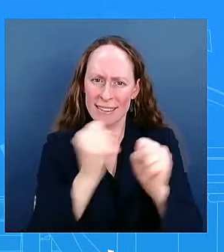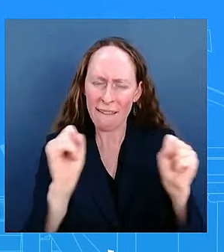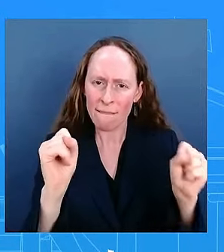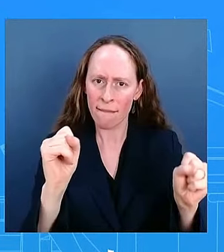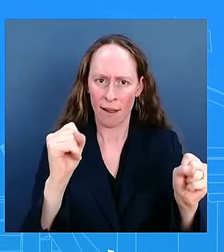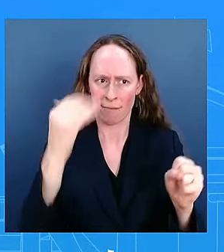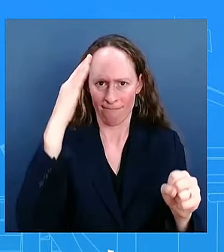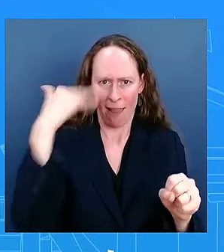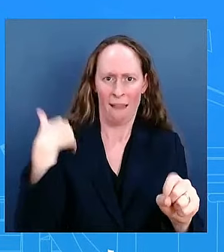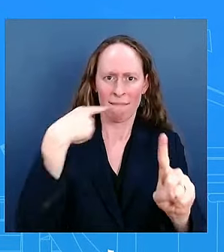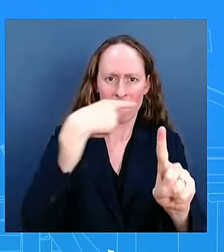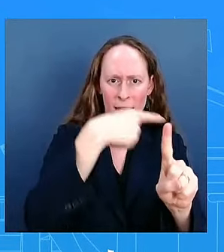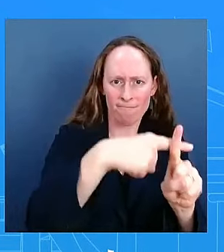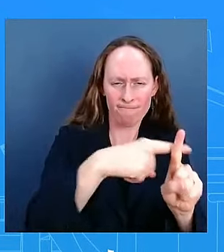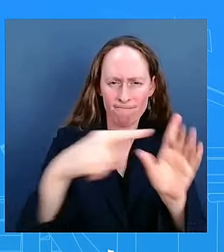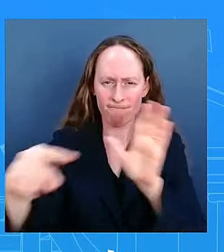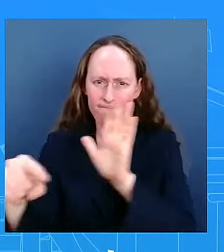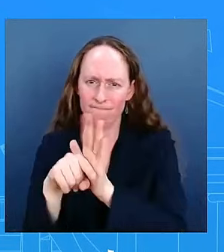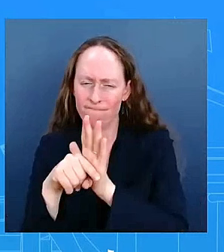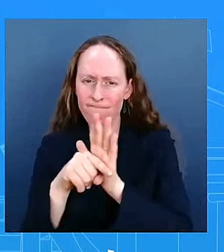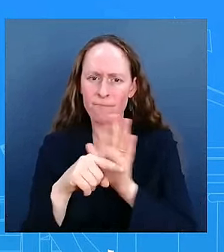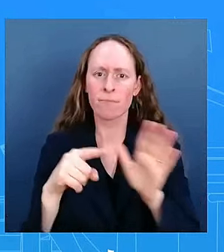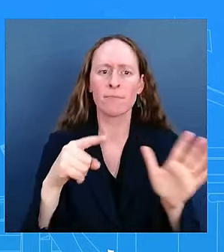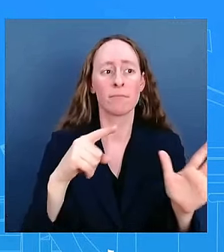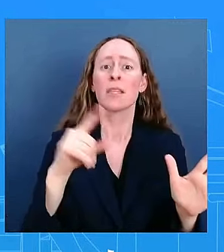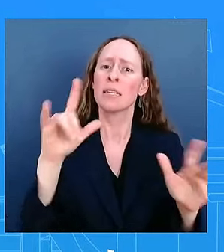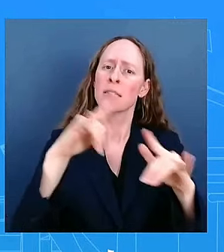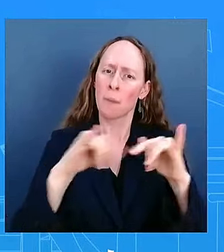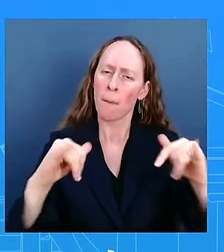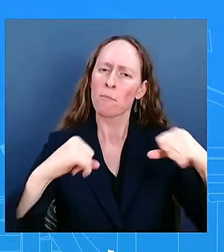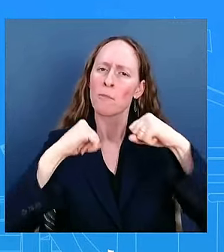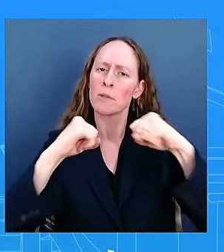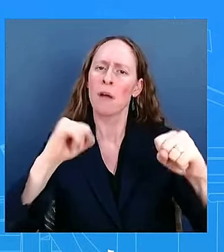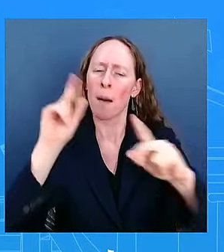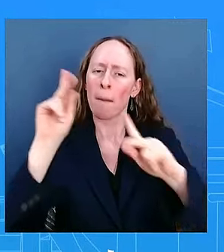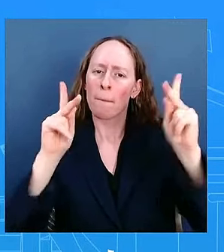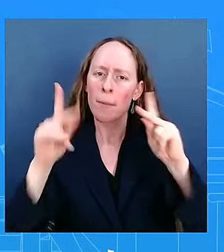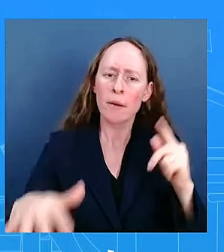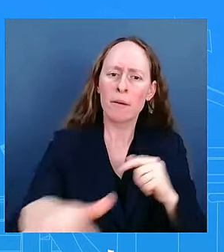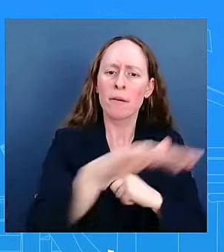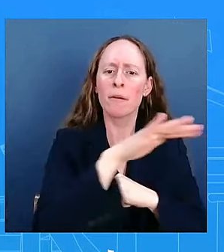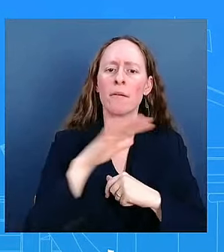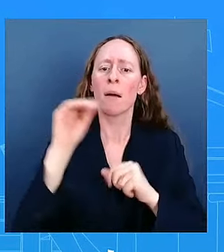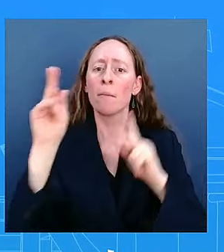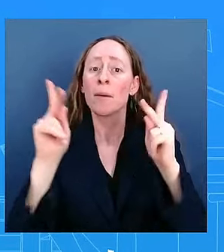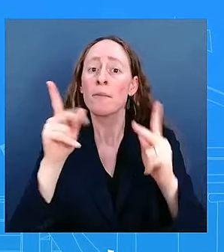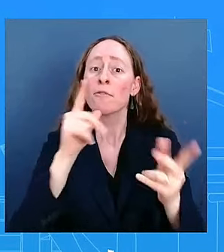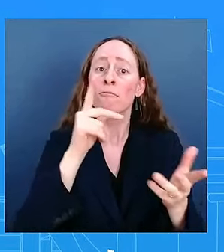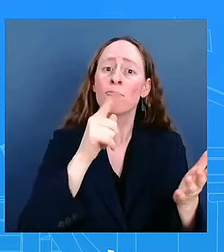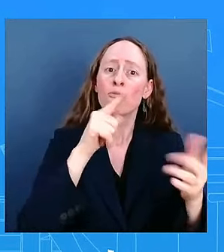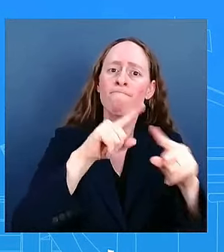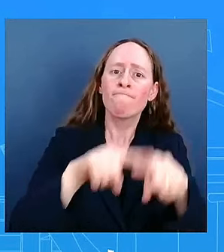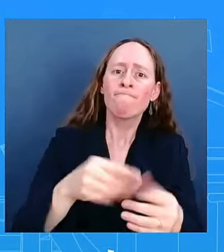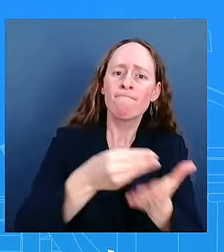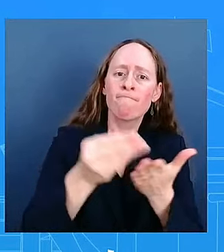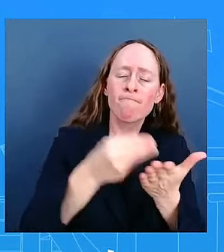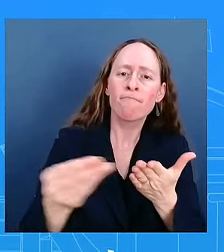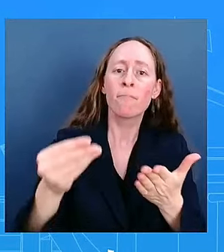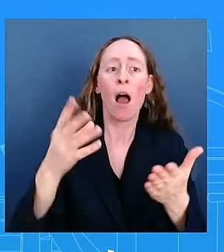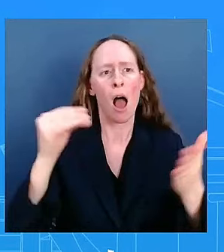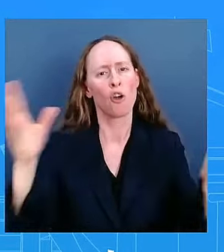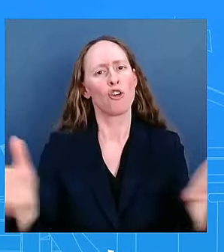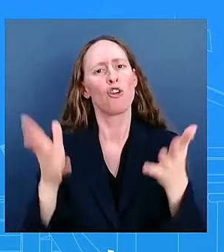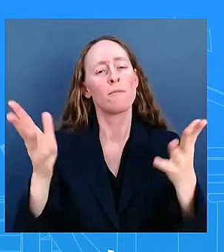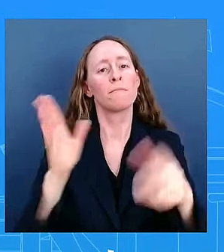for consumers and workers and promote innovation and competition today president biden announced that federal agencies have